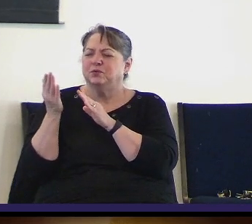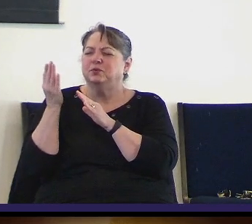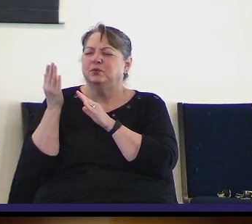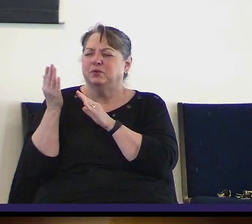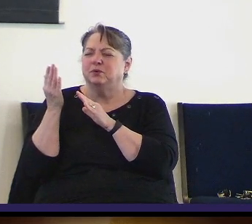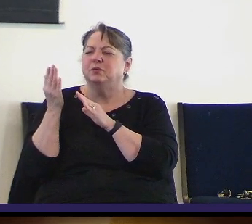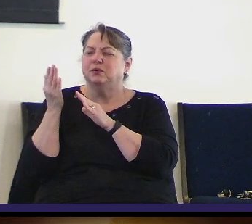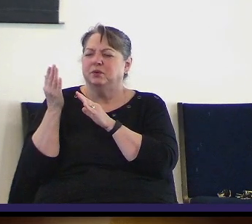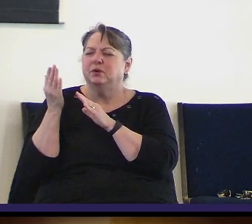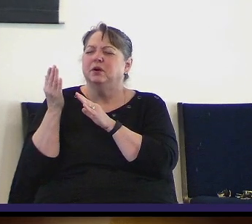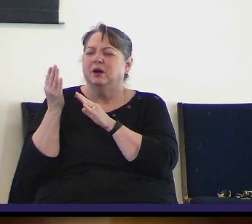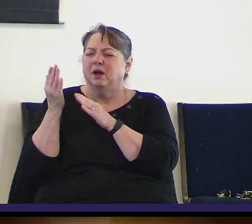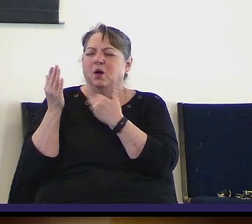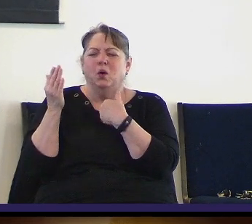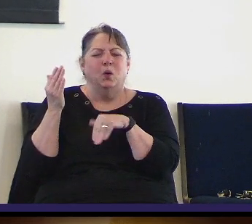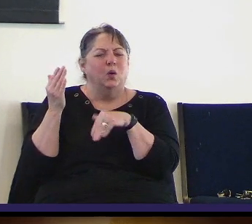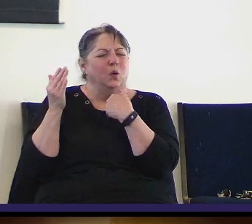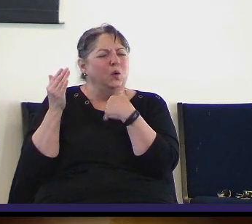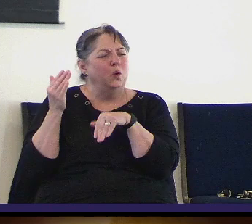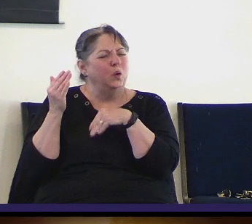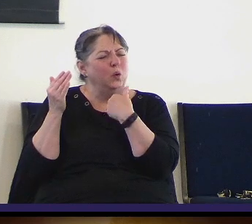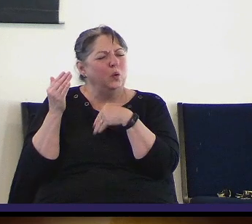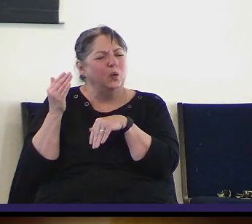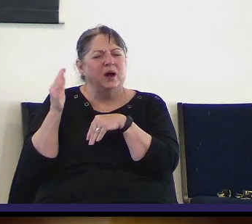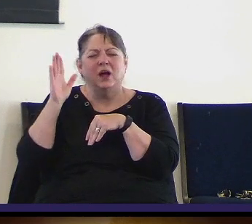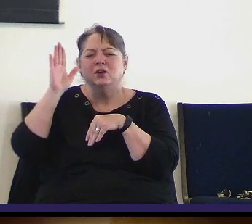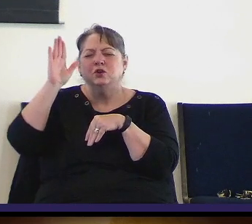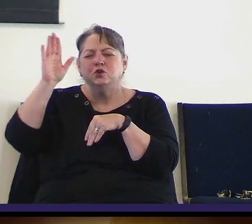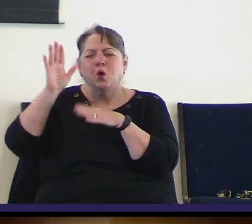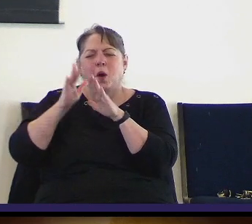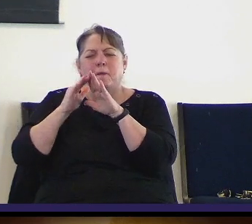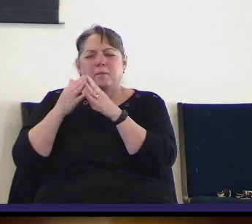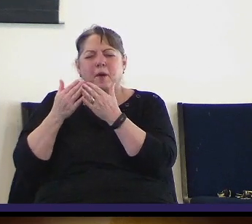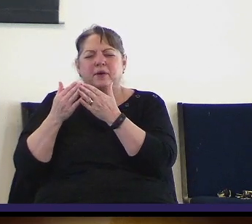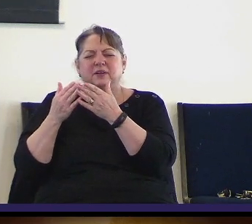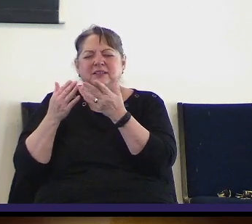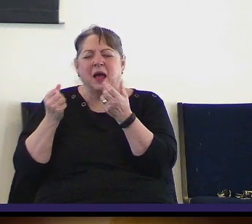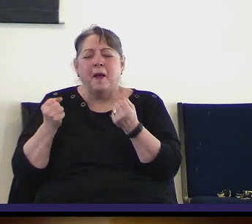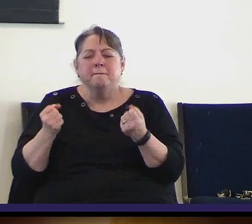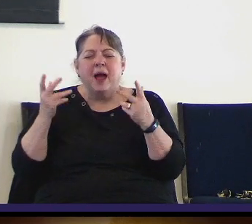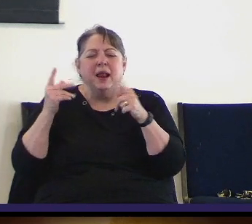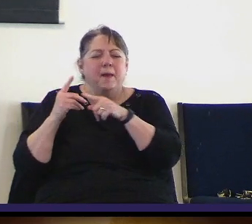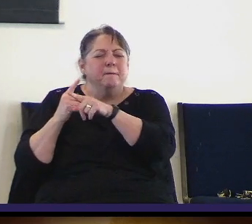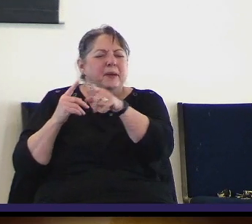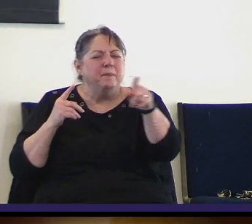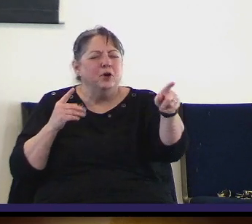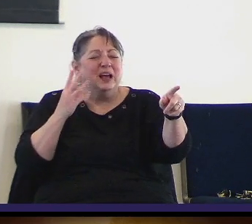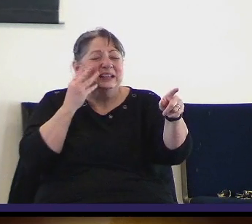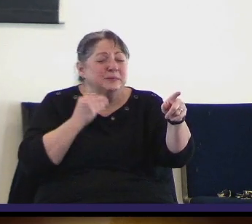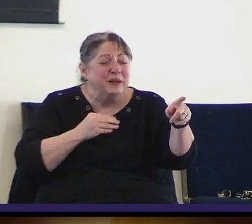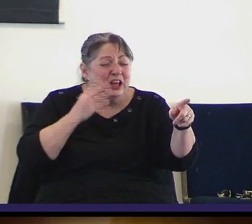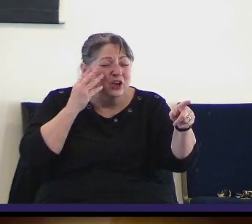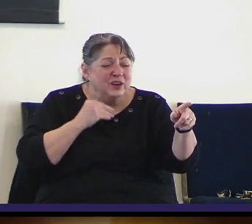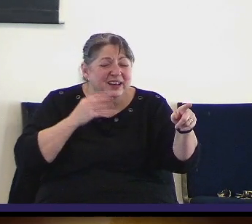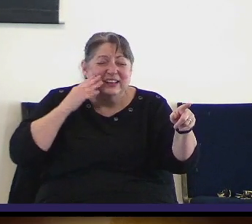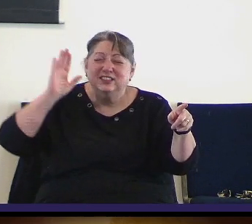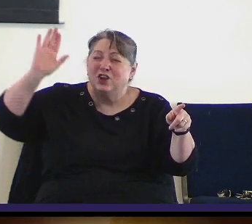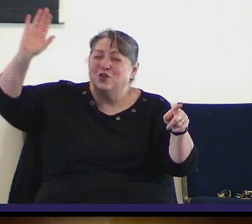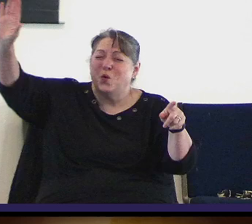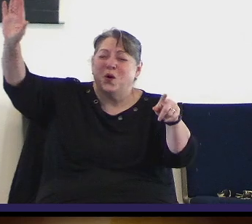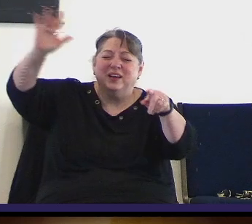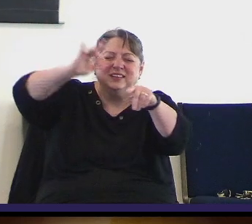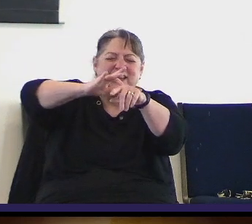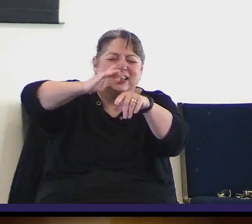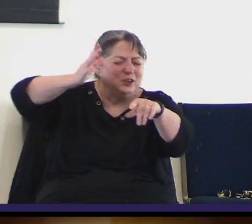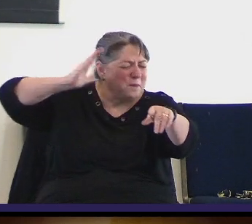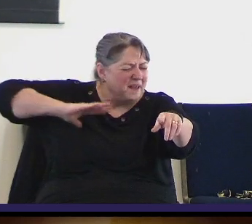for your word and your promise and for the many hands that went up saying yes God showed himself to me yes